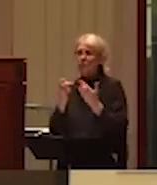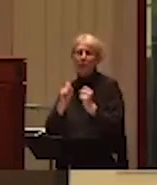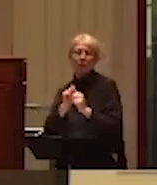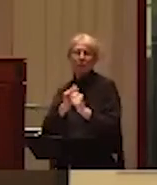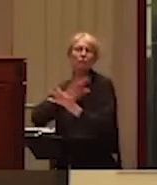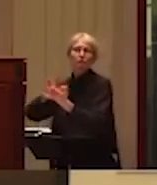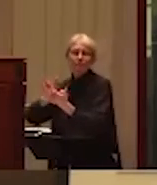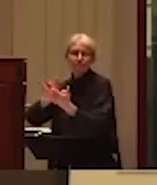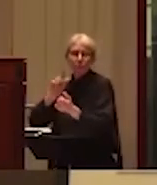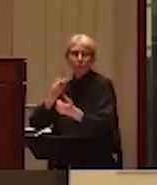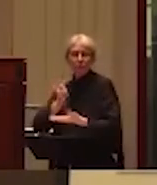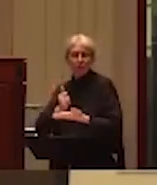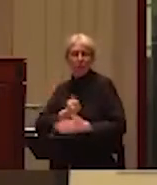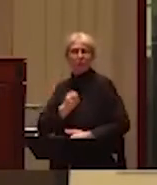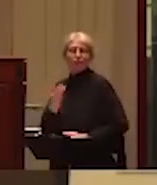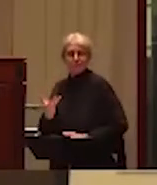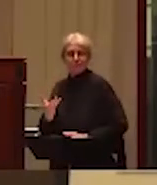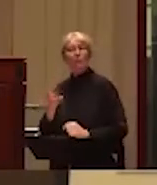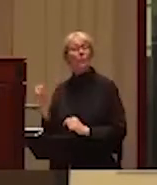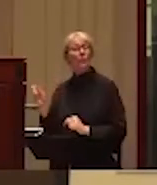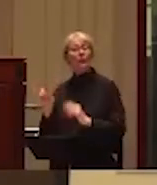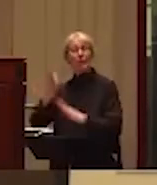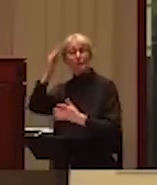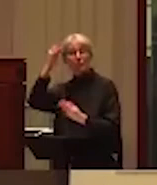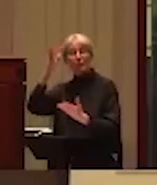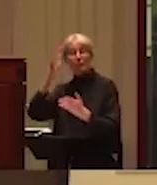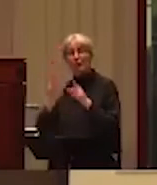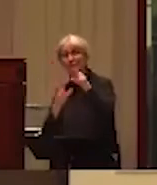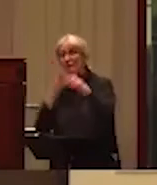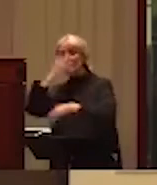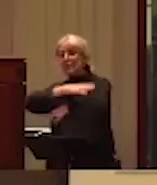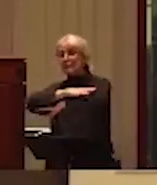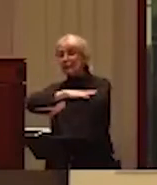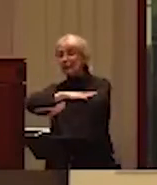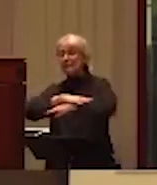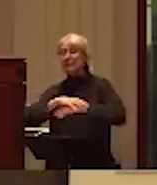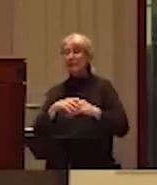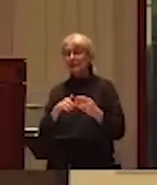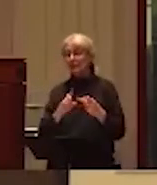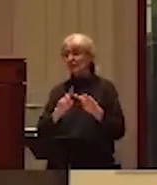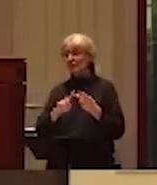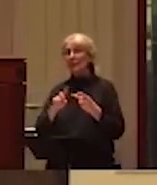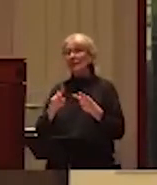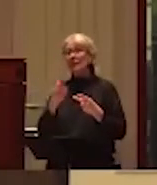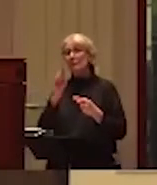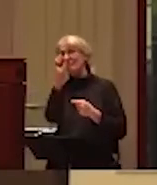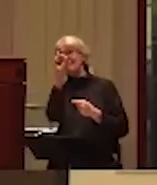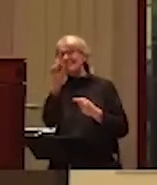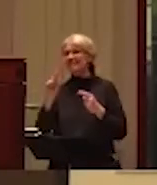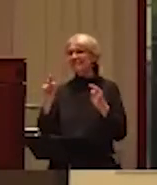helpful. That information is printed and was available at the registration desk. It's also on the slide in the screen